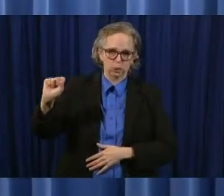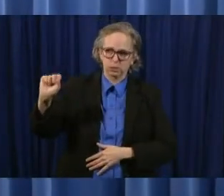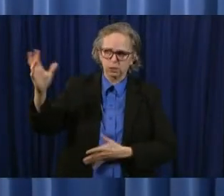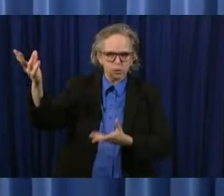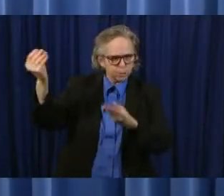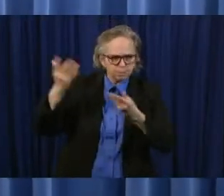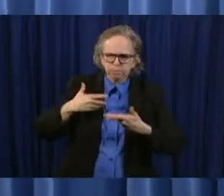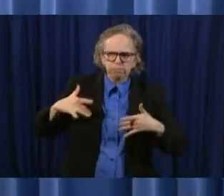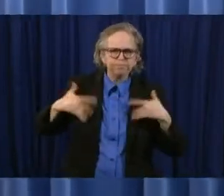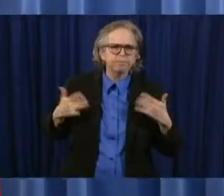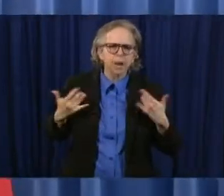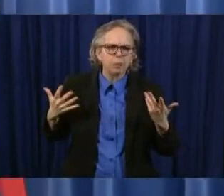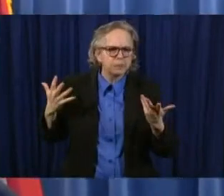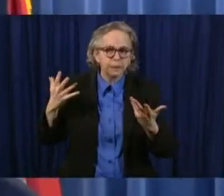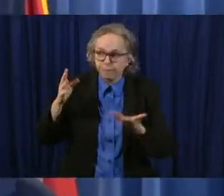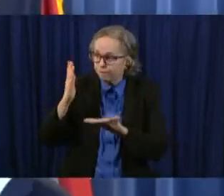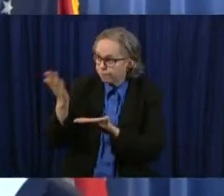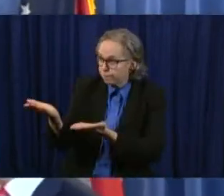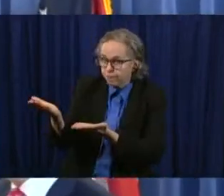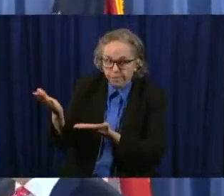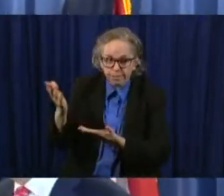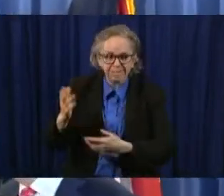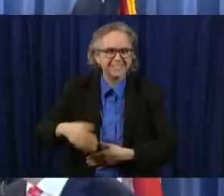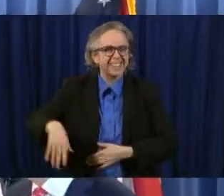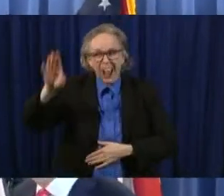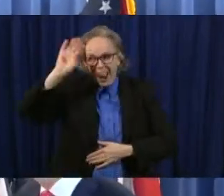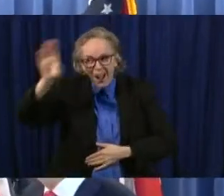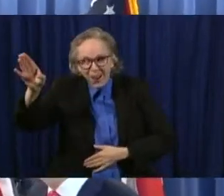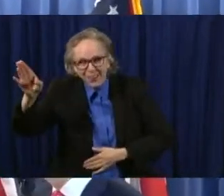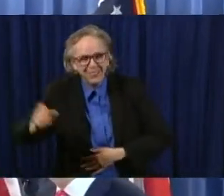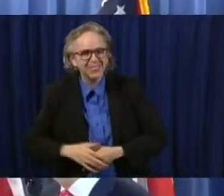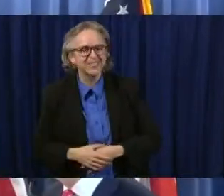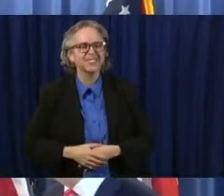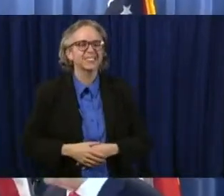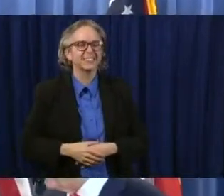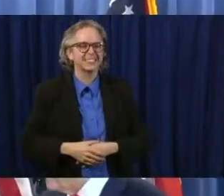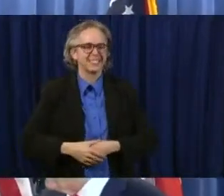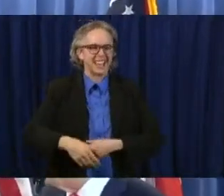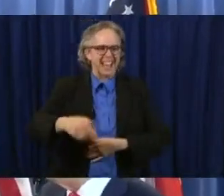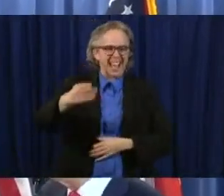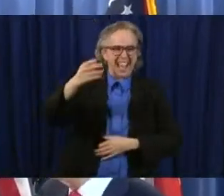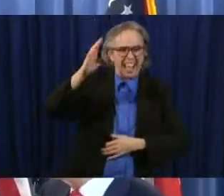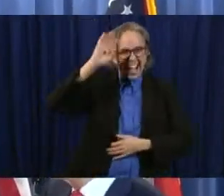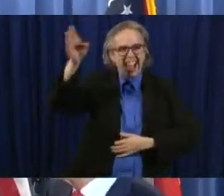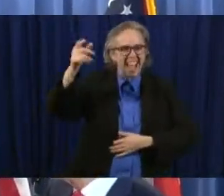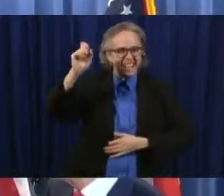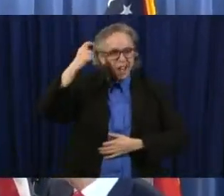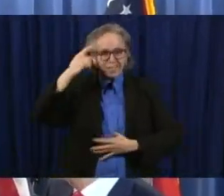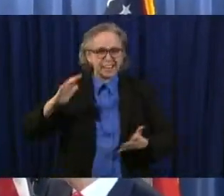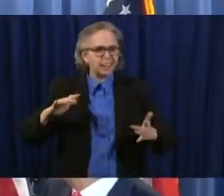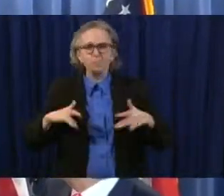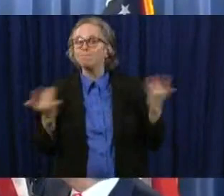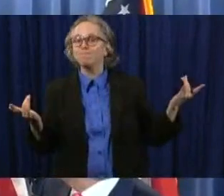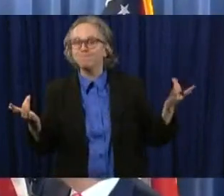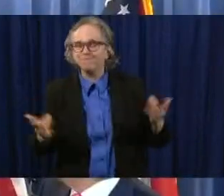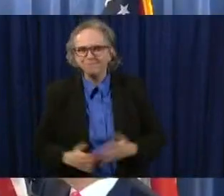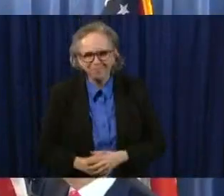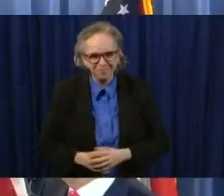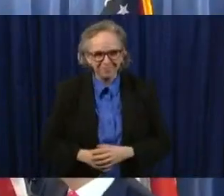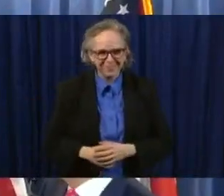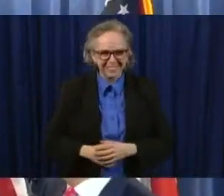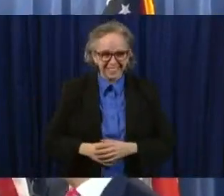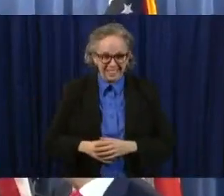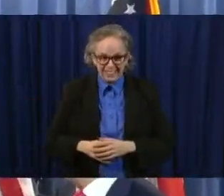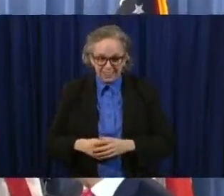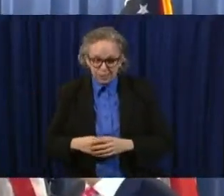is on frank is there hello frank hey governor how's it going looks like you're in the in the